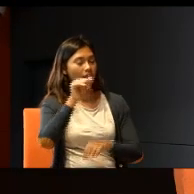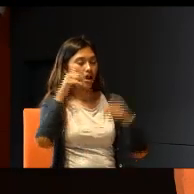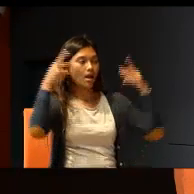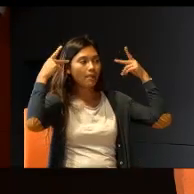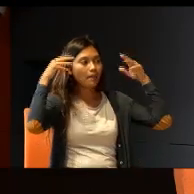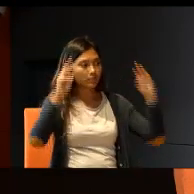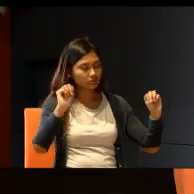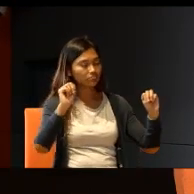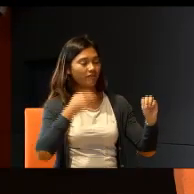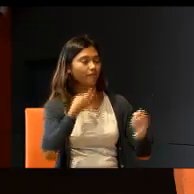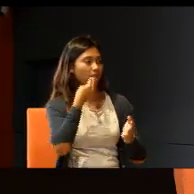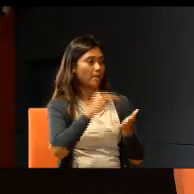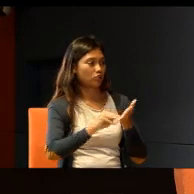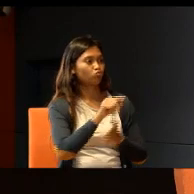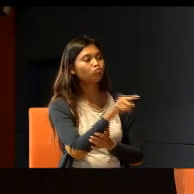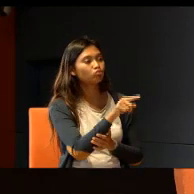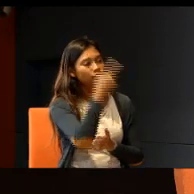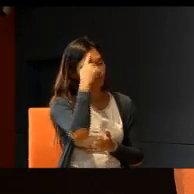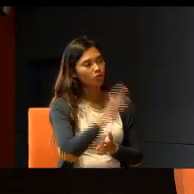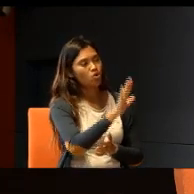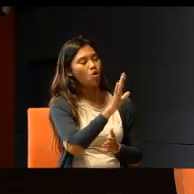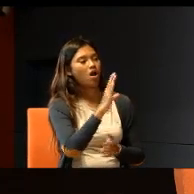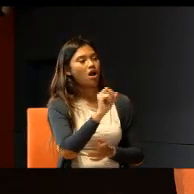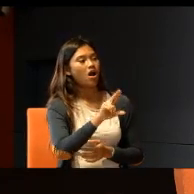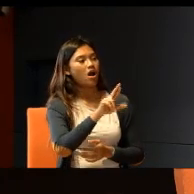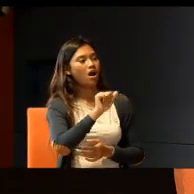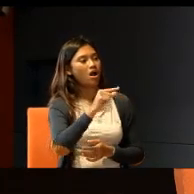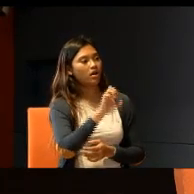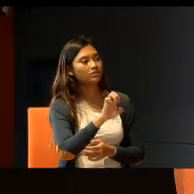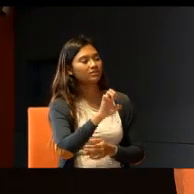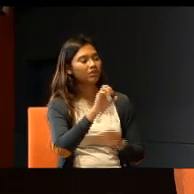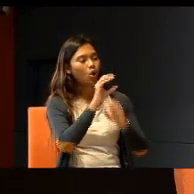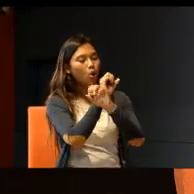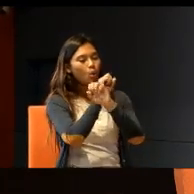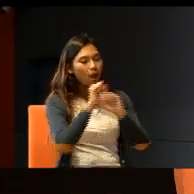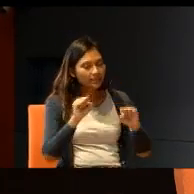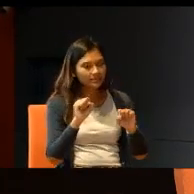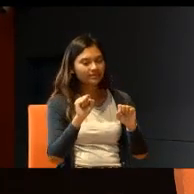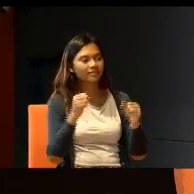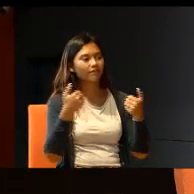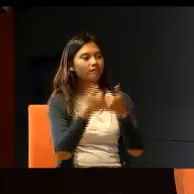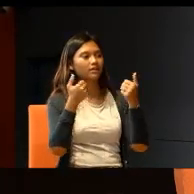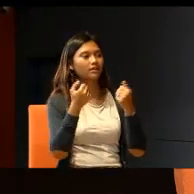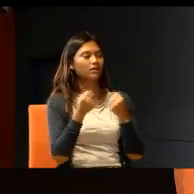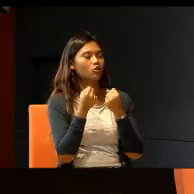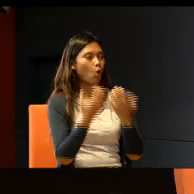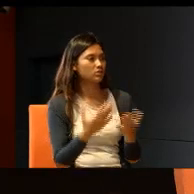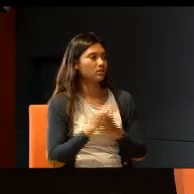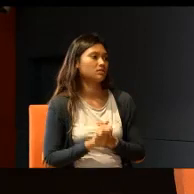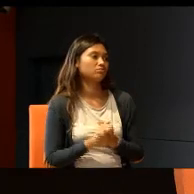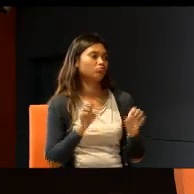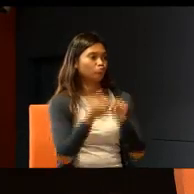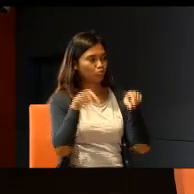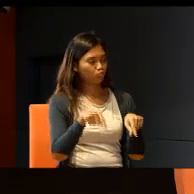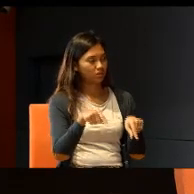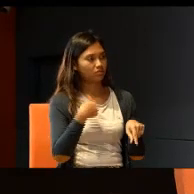his courage, for going out there and quietly fighting causes. And I think today we can see what we mean, what he